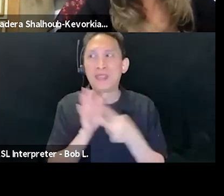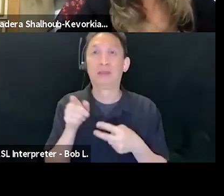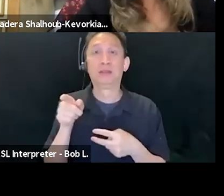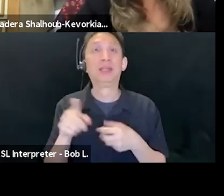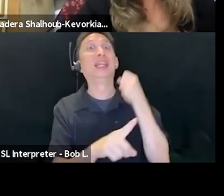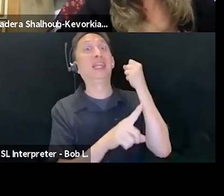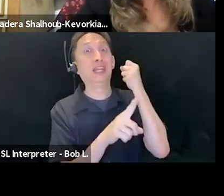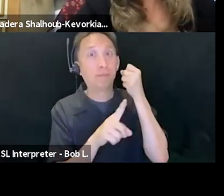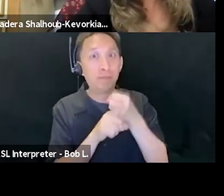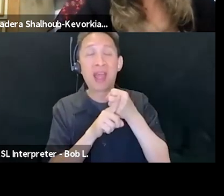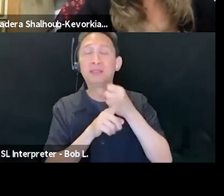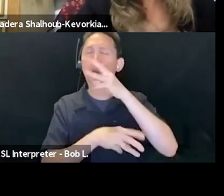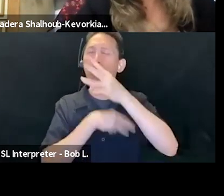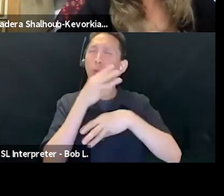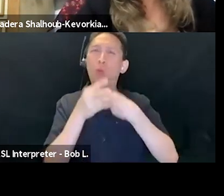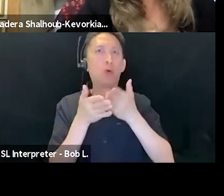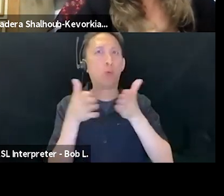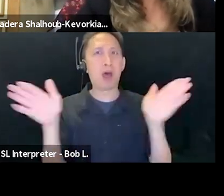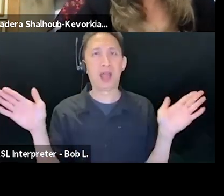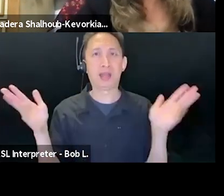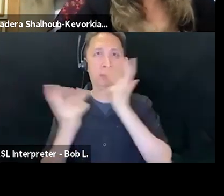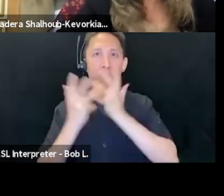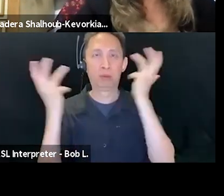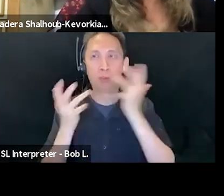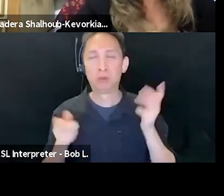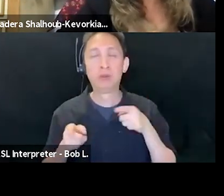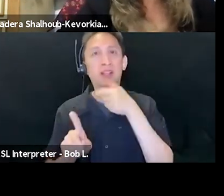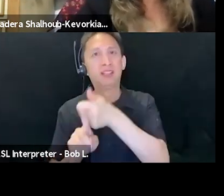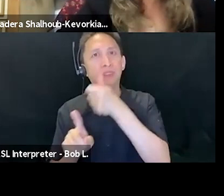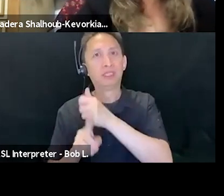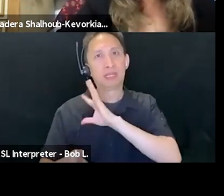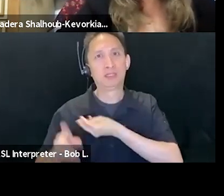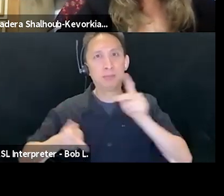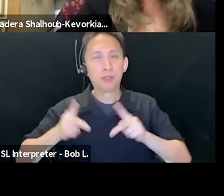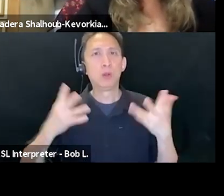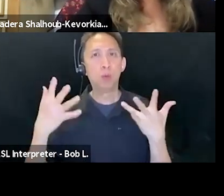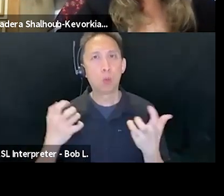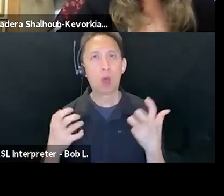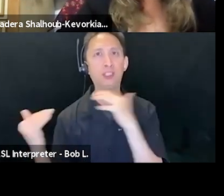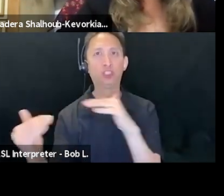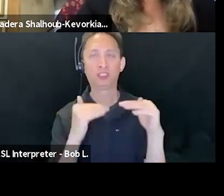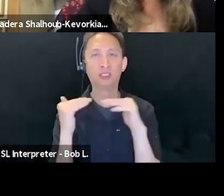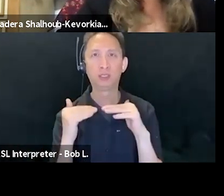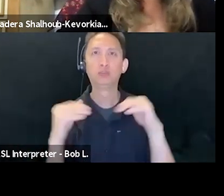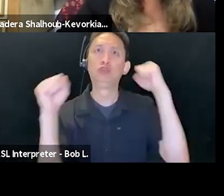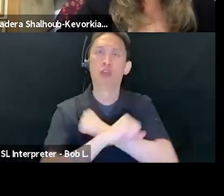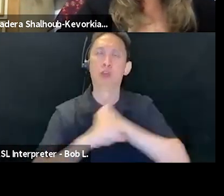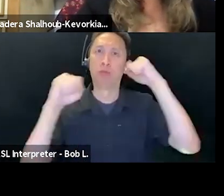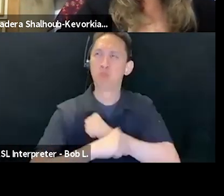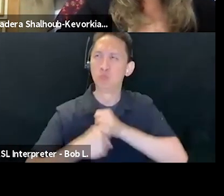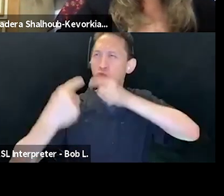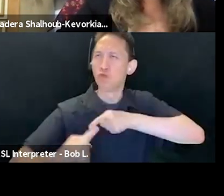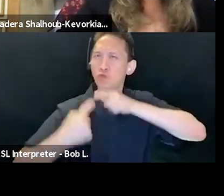the idea of Palestine as a struggle for justice. It speaks for defiance and